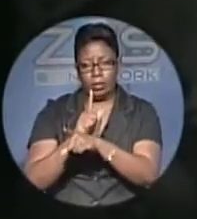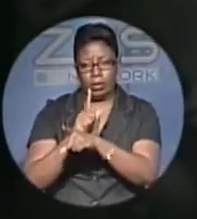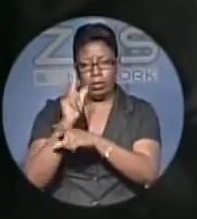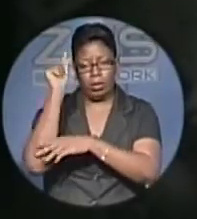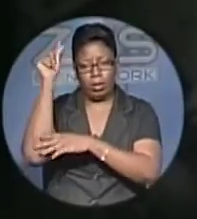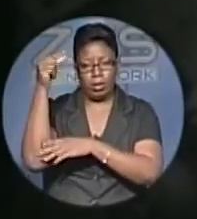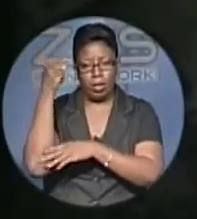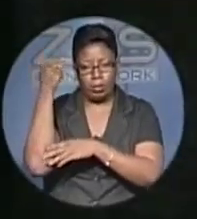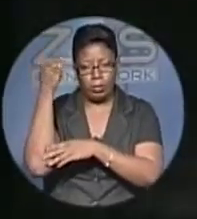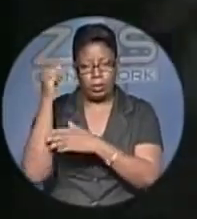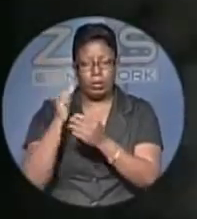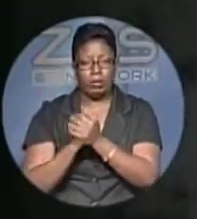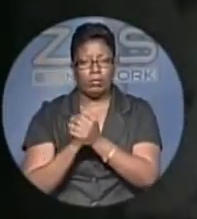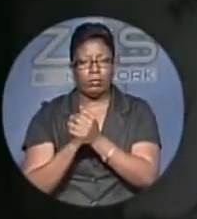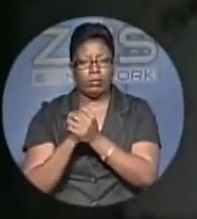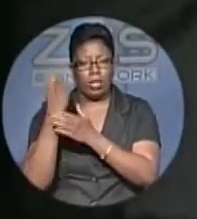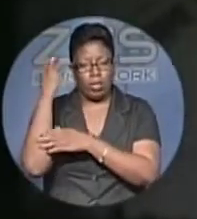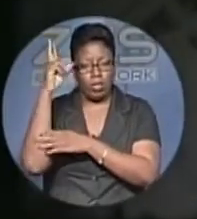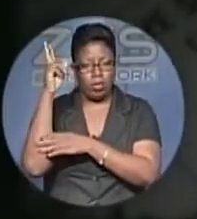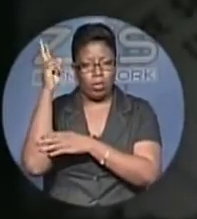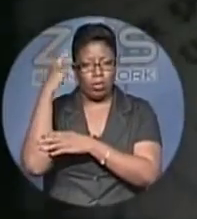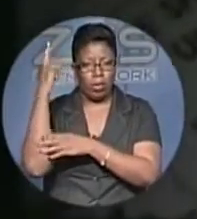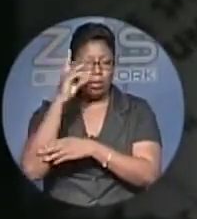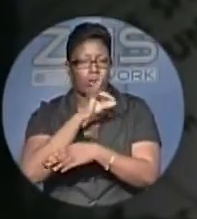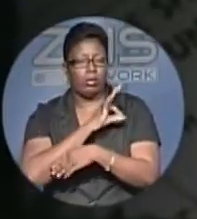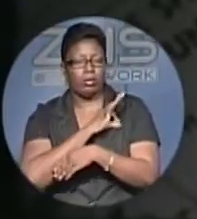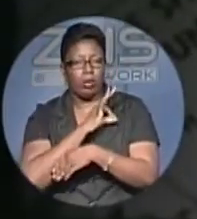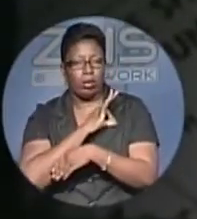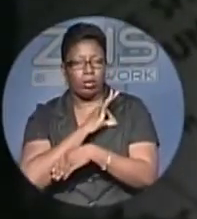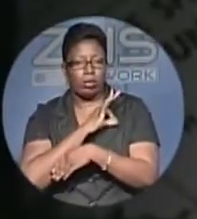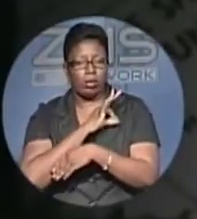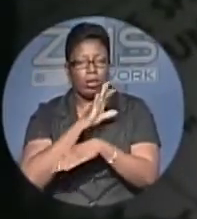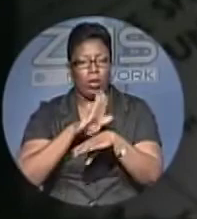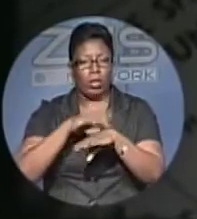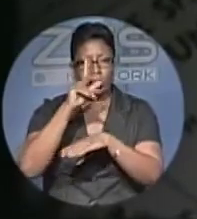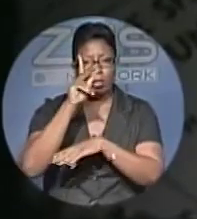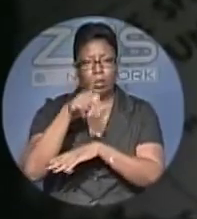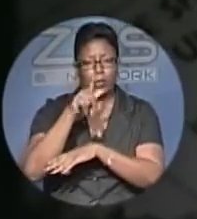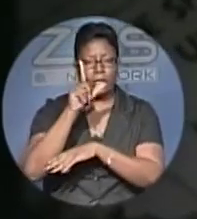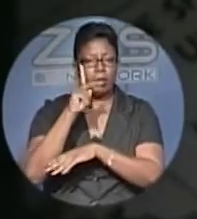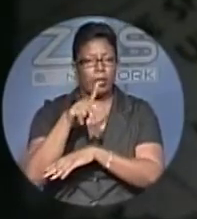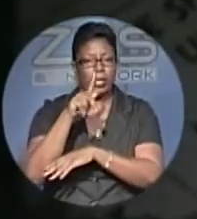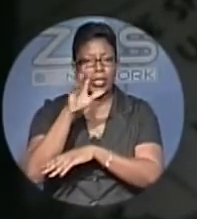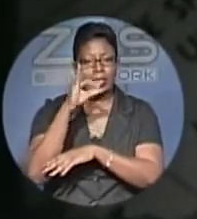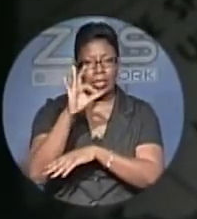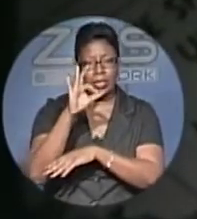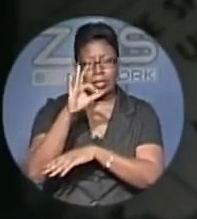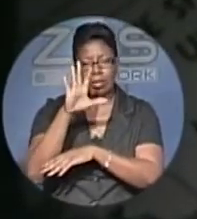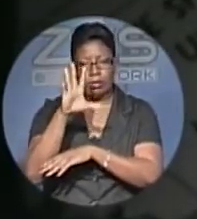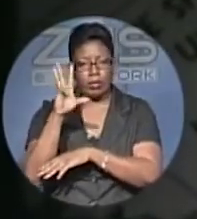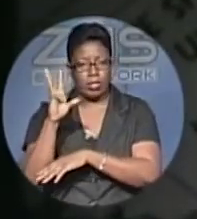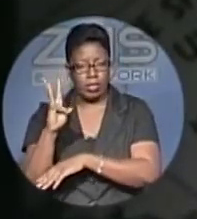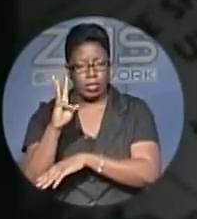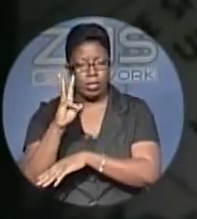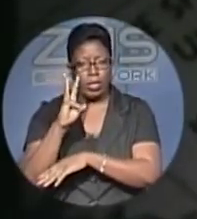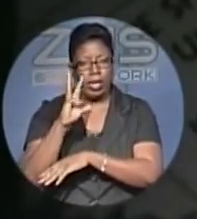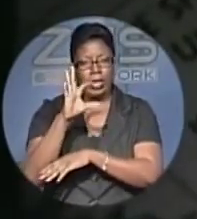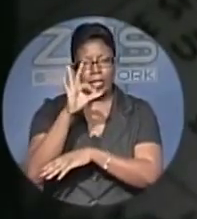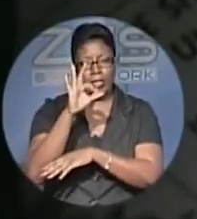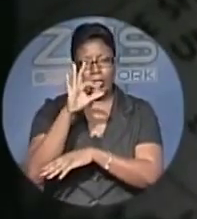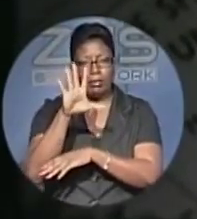But Sarando ran and won on the PLP's ticket in 1956. Two years later, 1958,